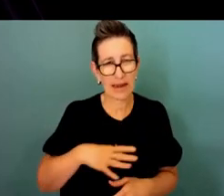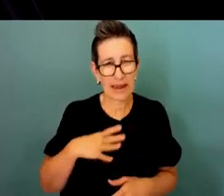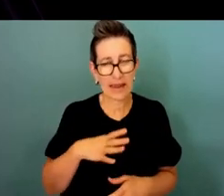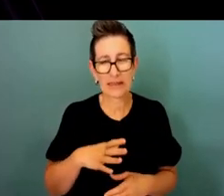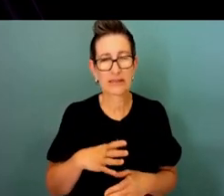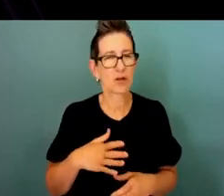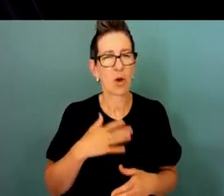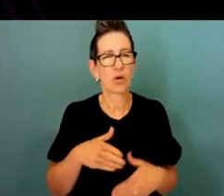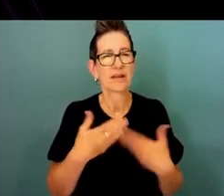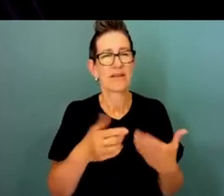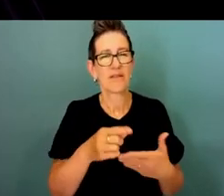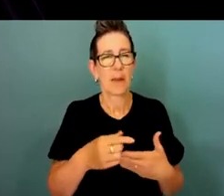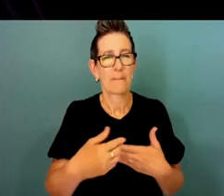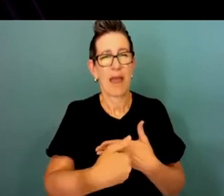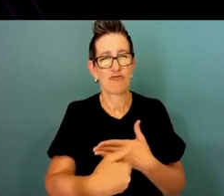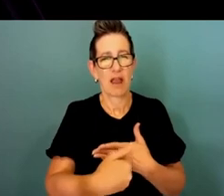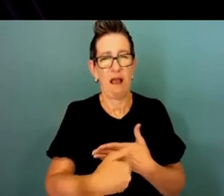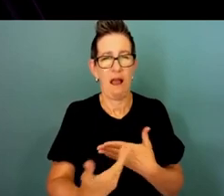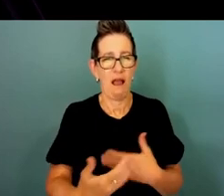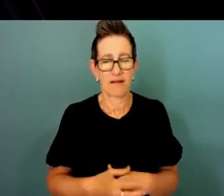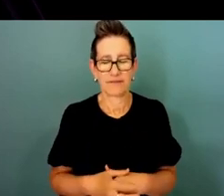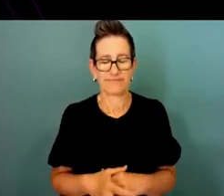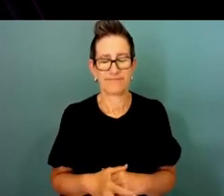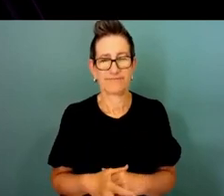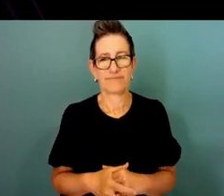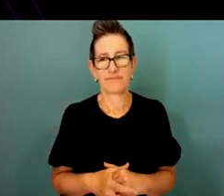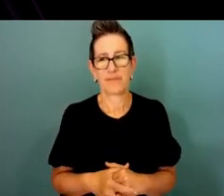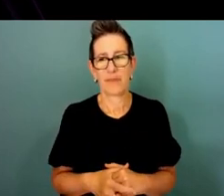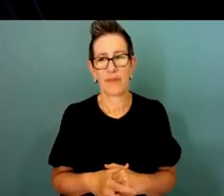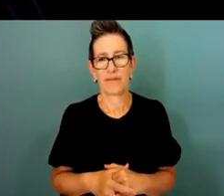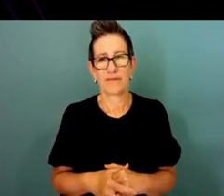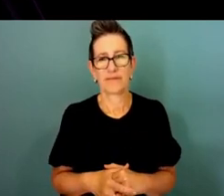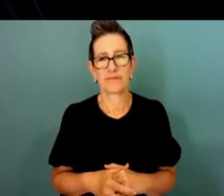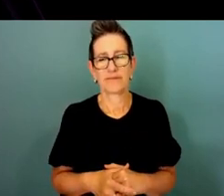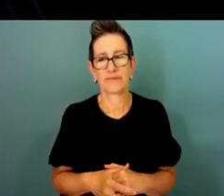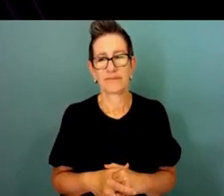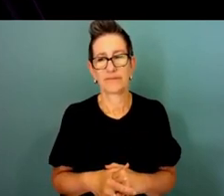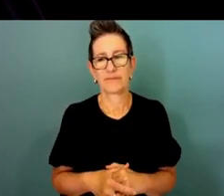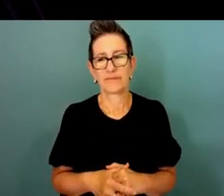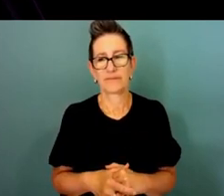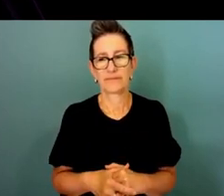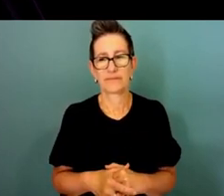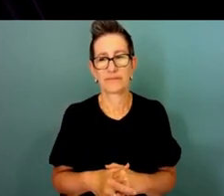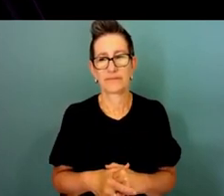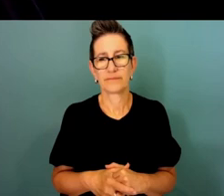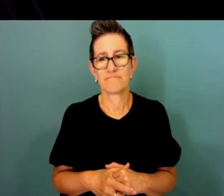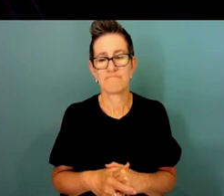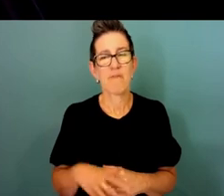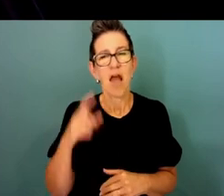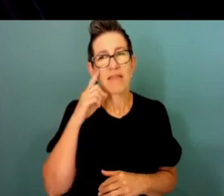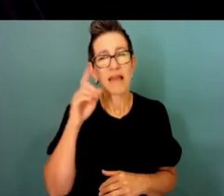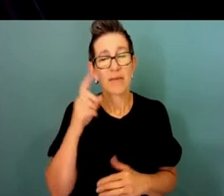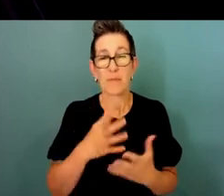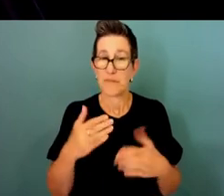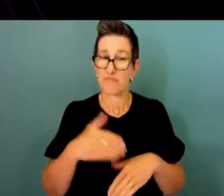a barrier to them even coming in the door which is I think at the moment a really big problem for us given that we